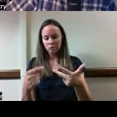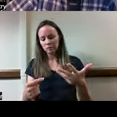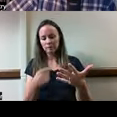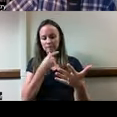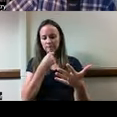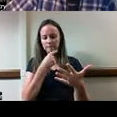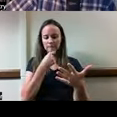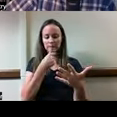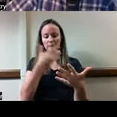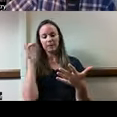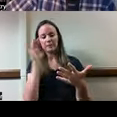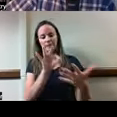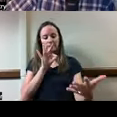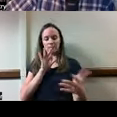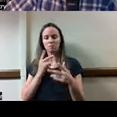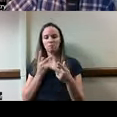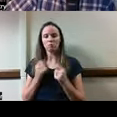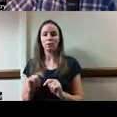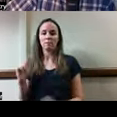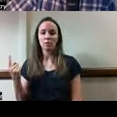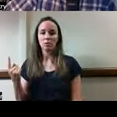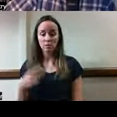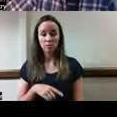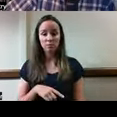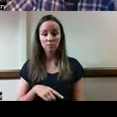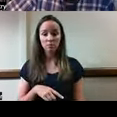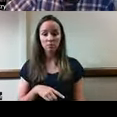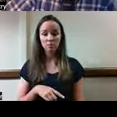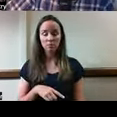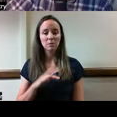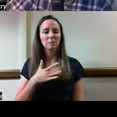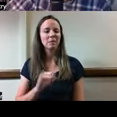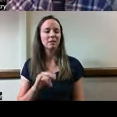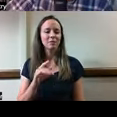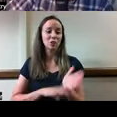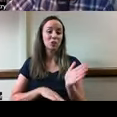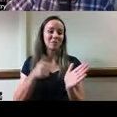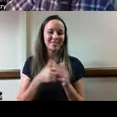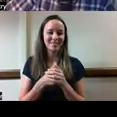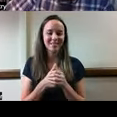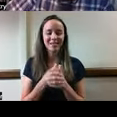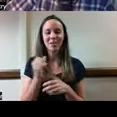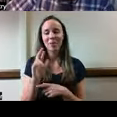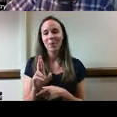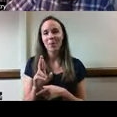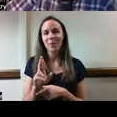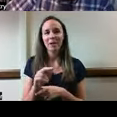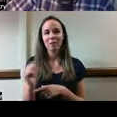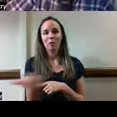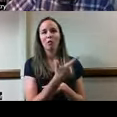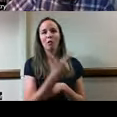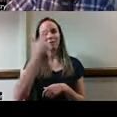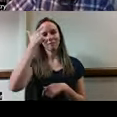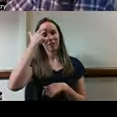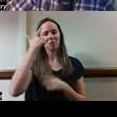that we want to try first. Very often that's the one that's the least expensive. It might be the it might be the one that everybody thinks is the